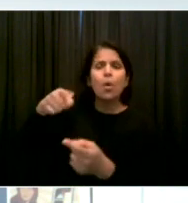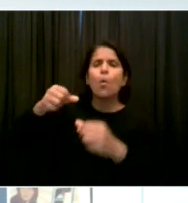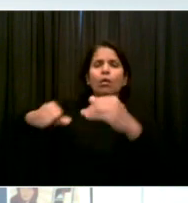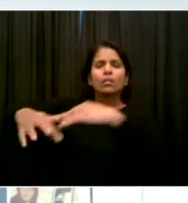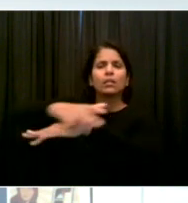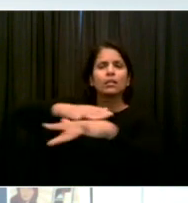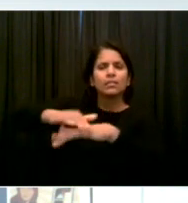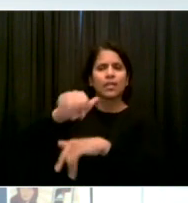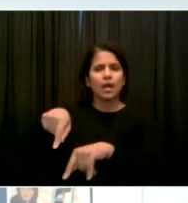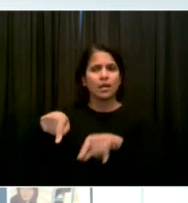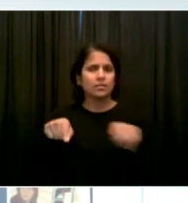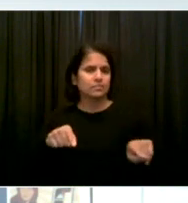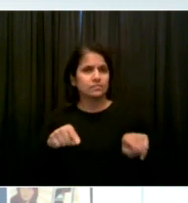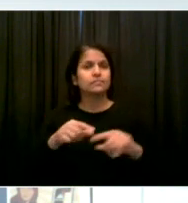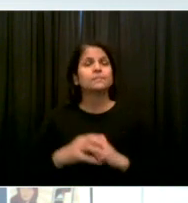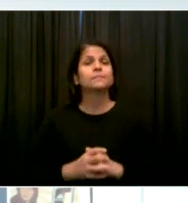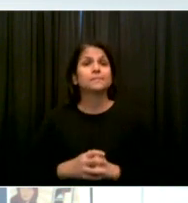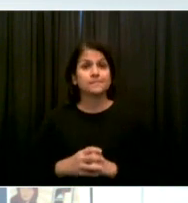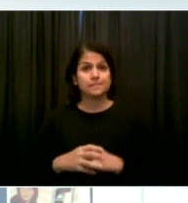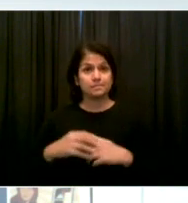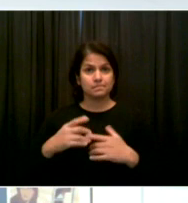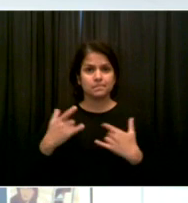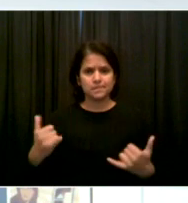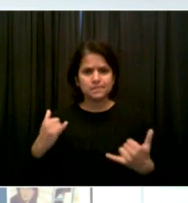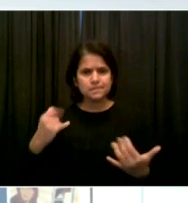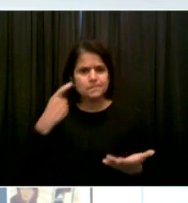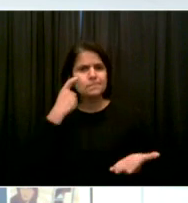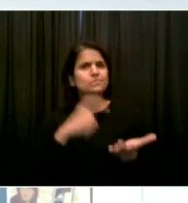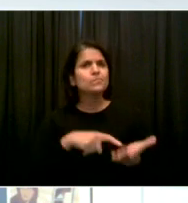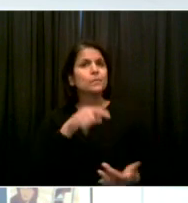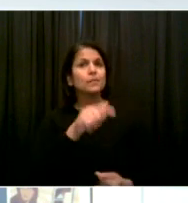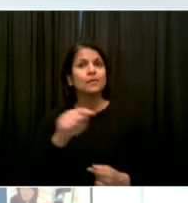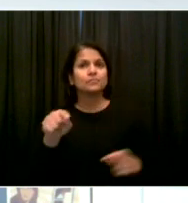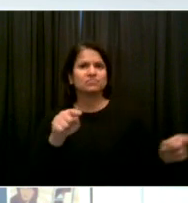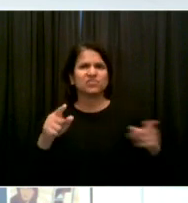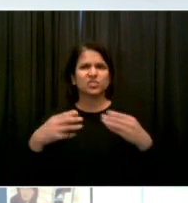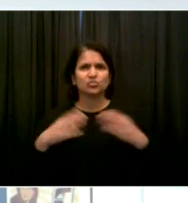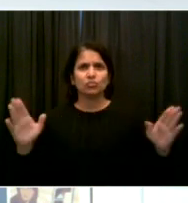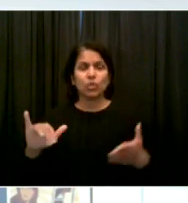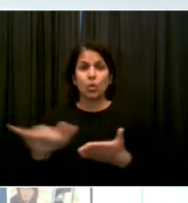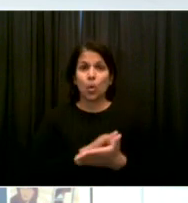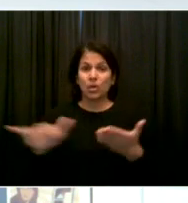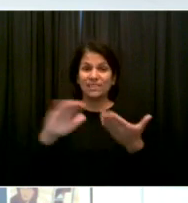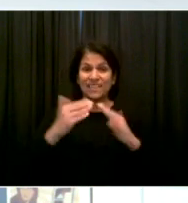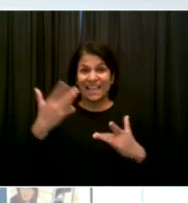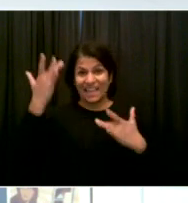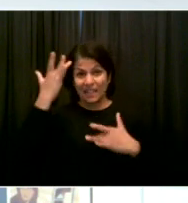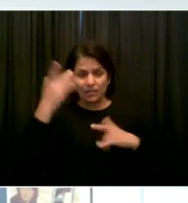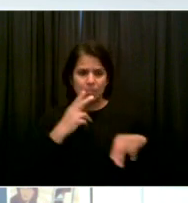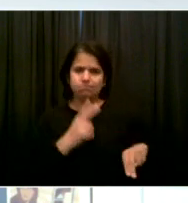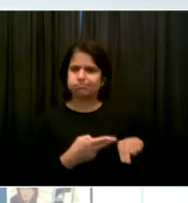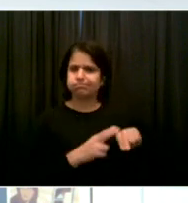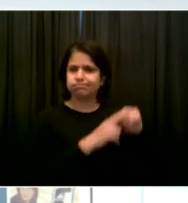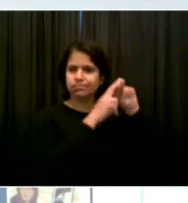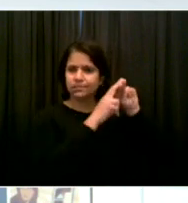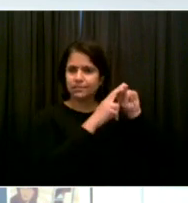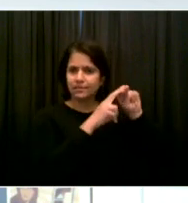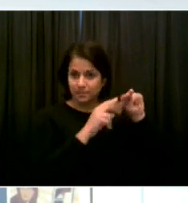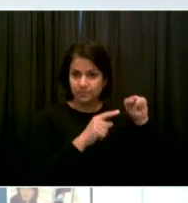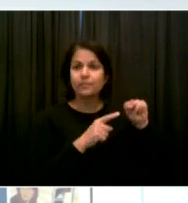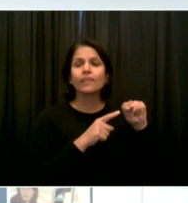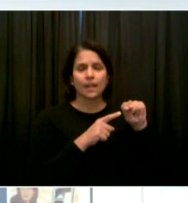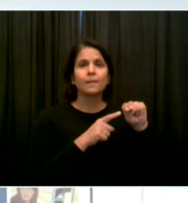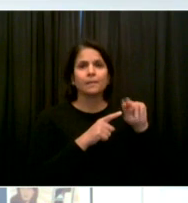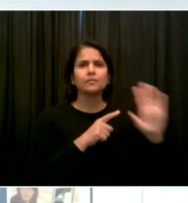seeing a surge in cases across New York City. We mentioned from the very beginning of identifying Omicron cases